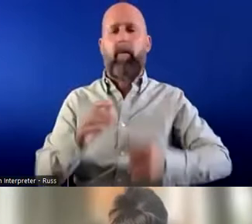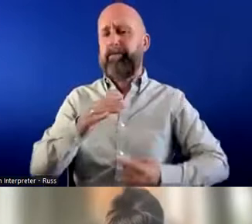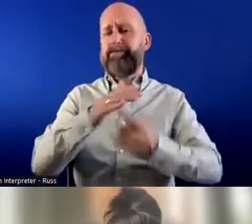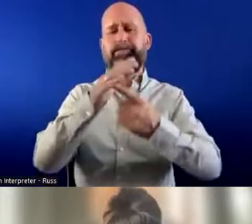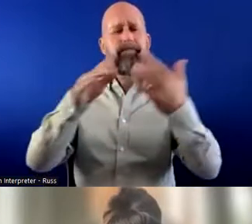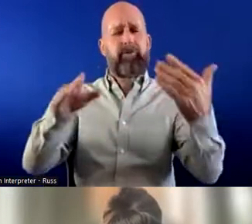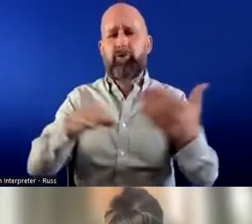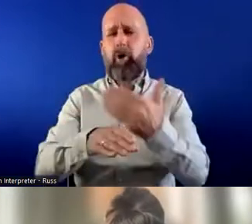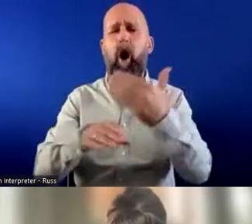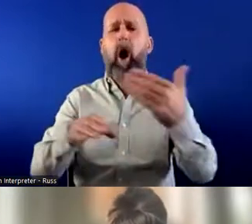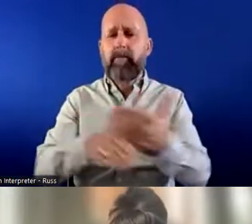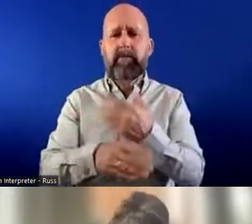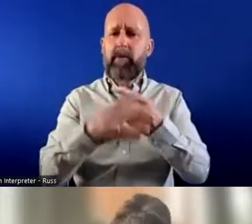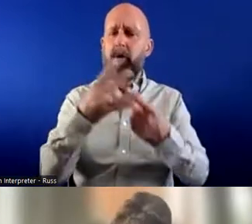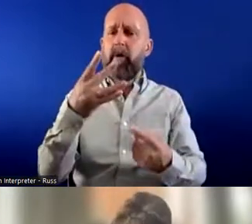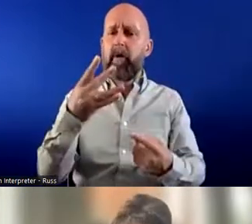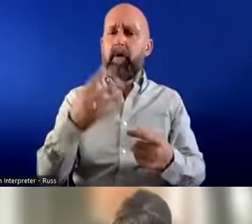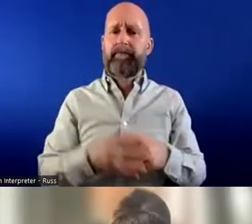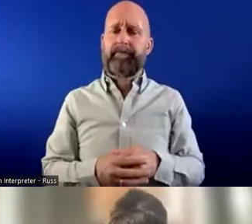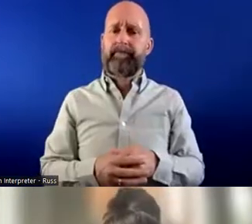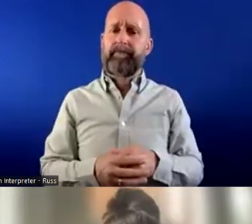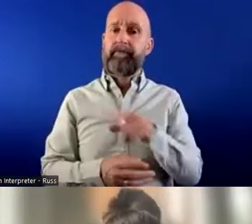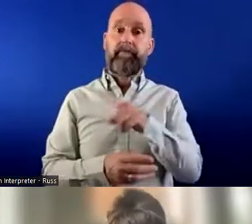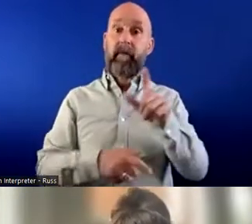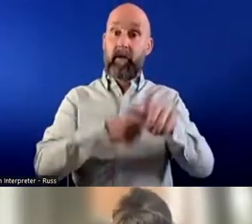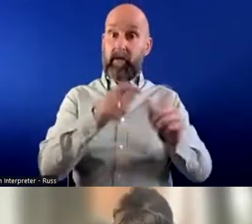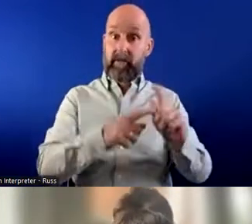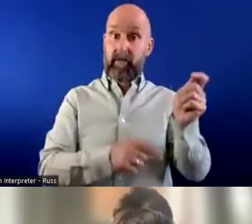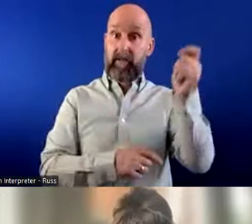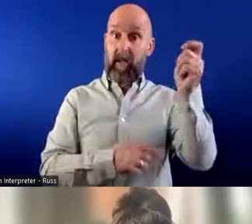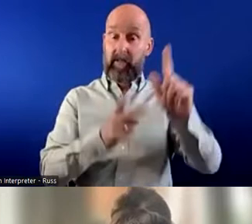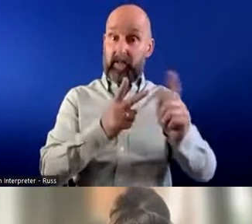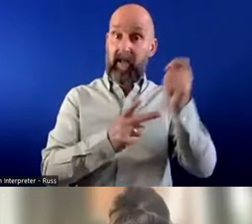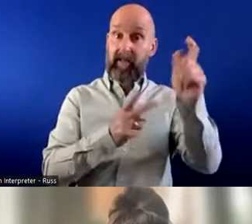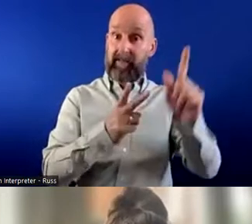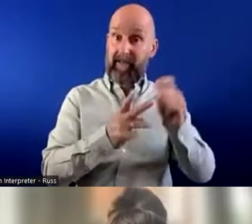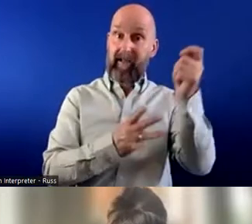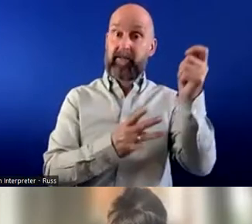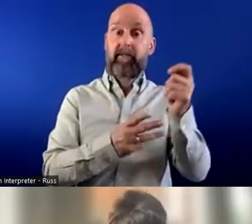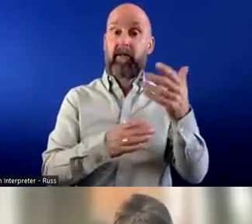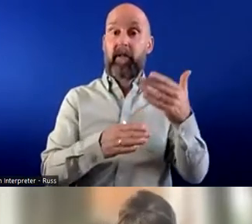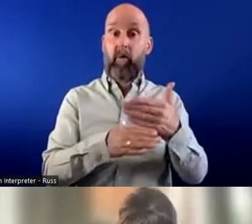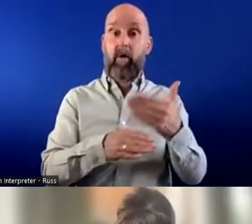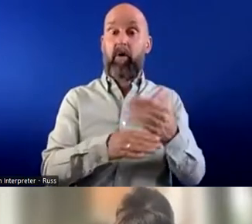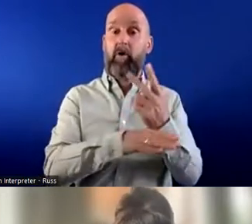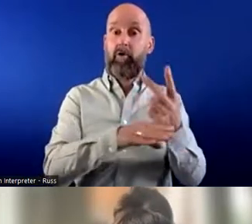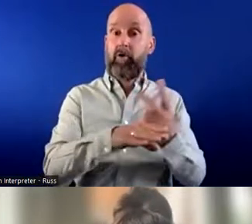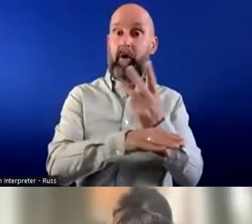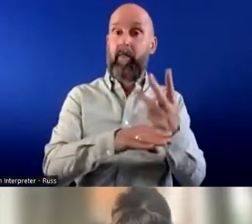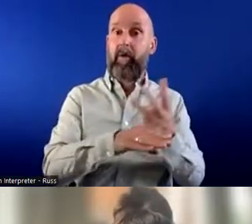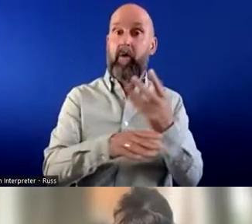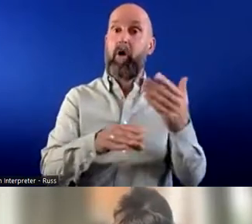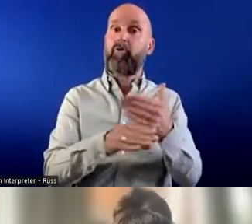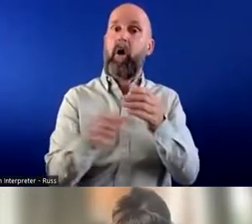right through to people who, you know, a real success would be getting a two to three hour job a week, in an entry level